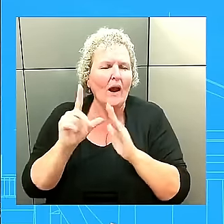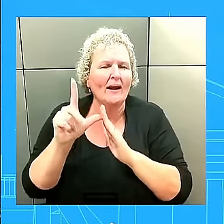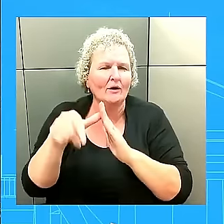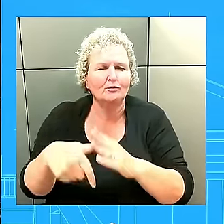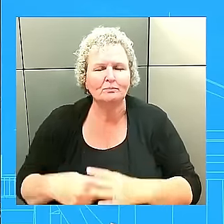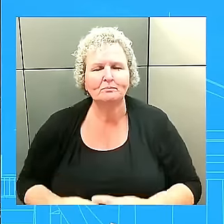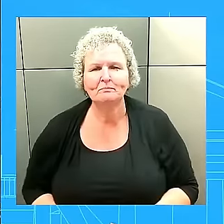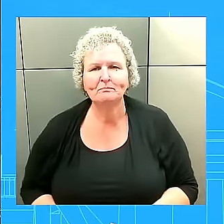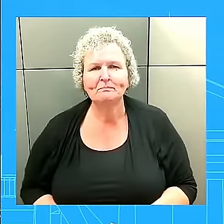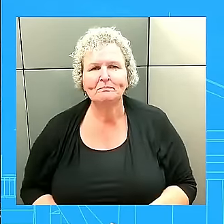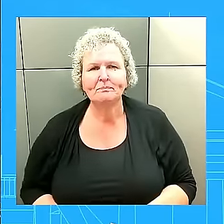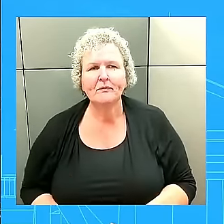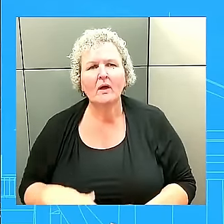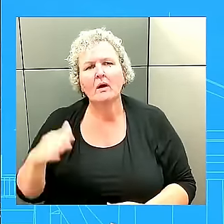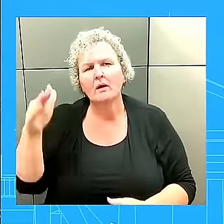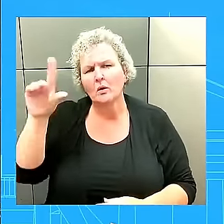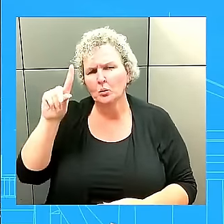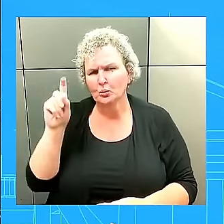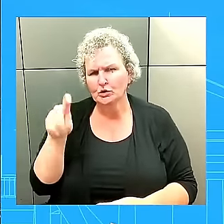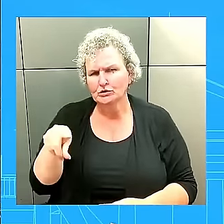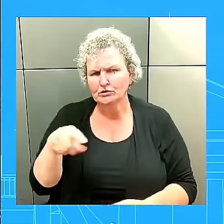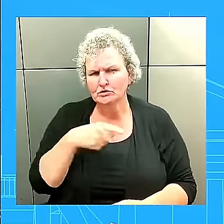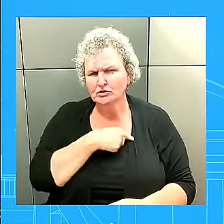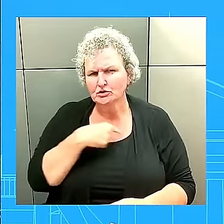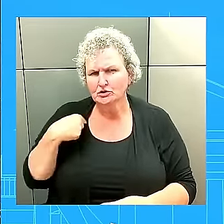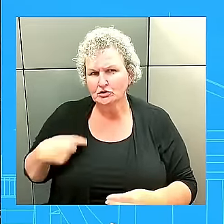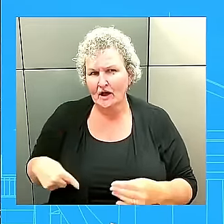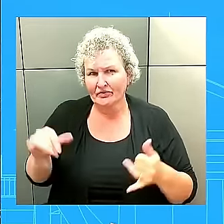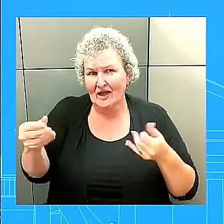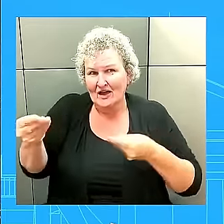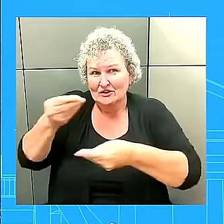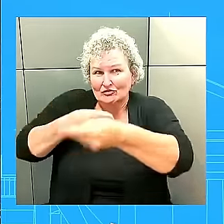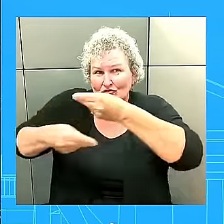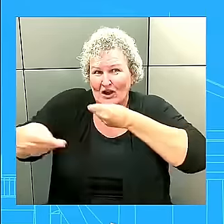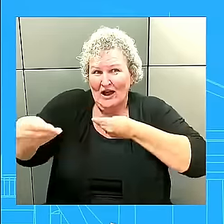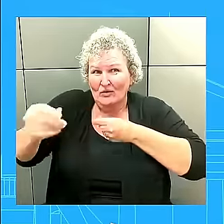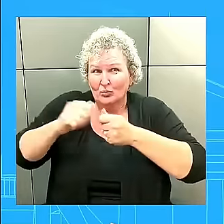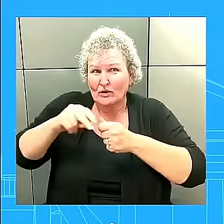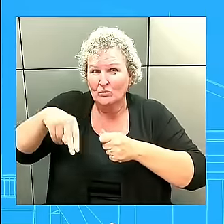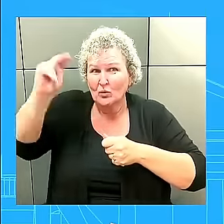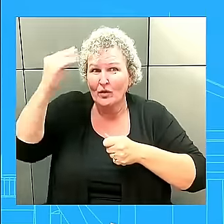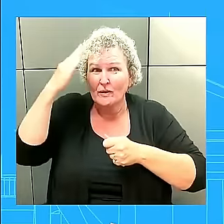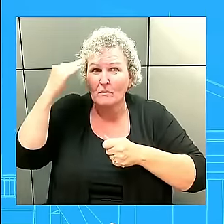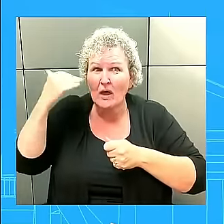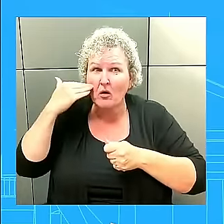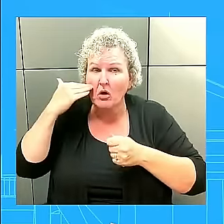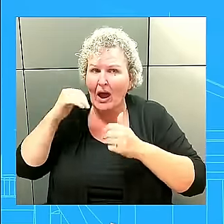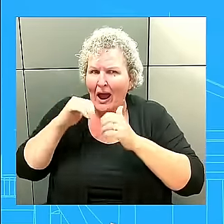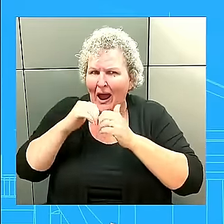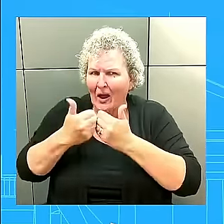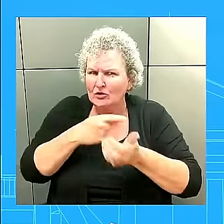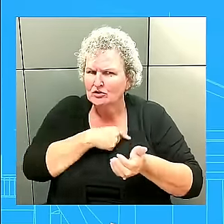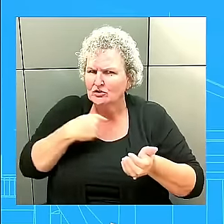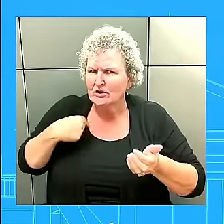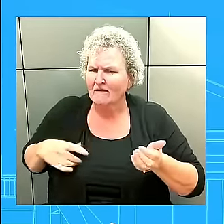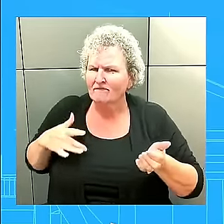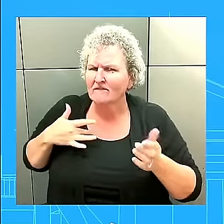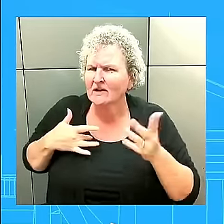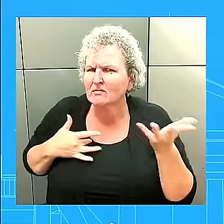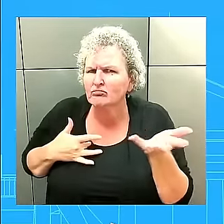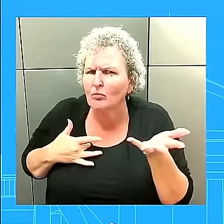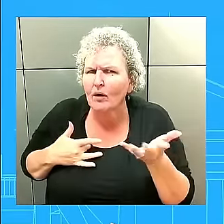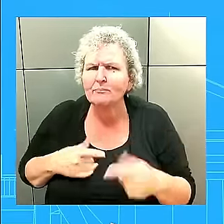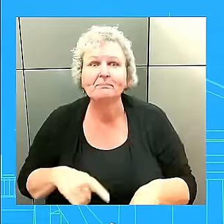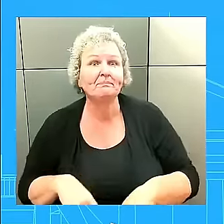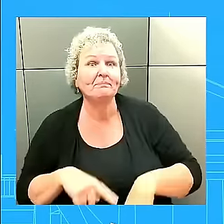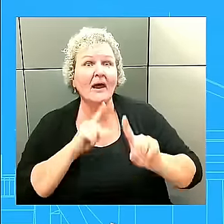to North Korea. What's the U.S. assessment for how China is looking at all of this? don't know how President Xi and the Chinese are looking at this. One